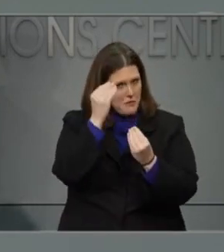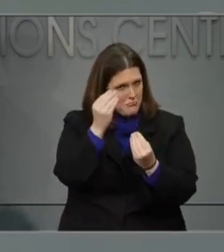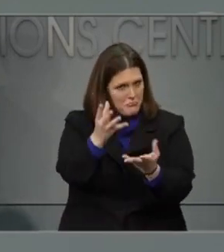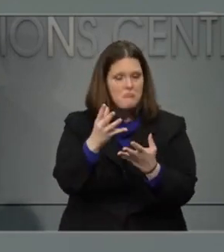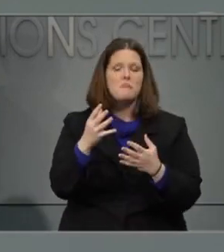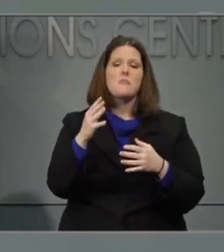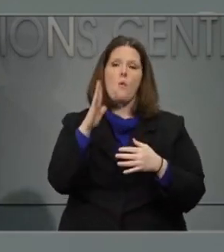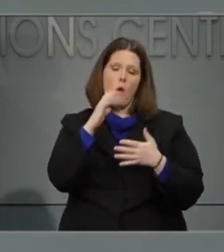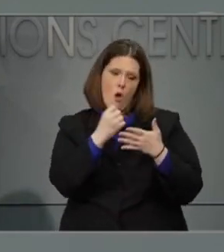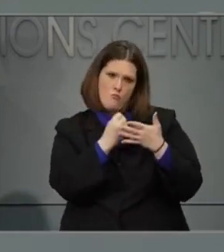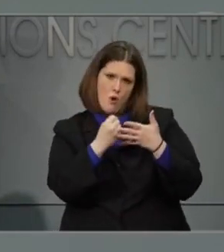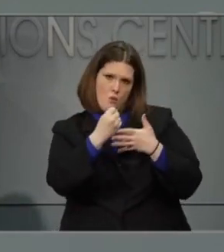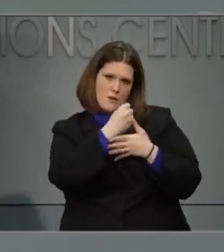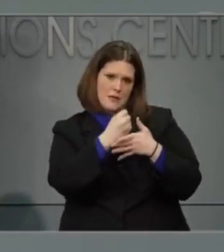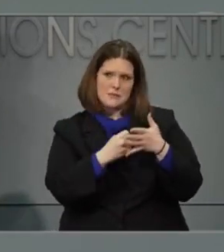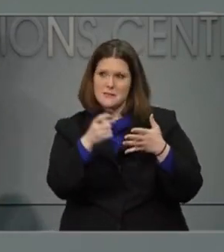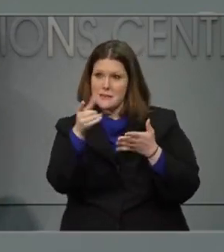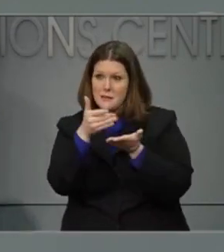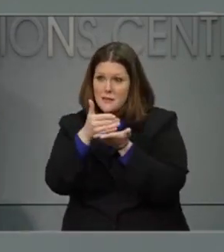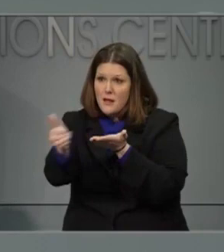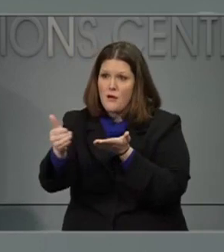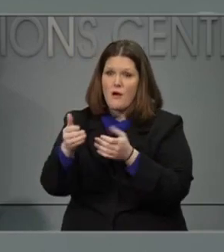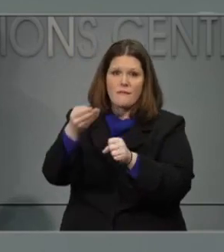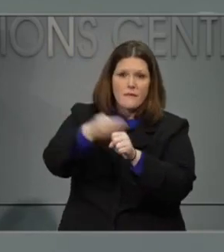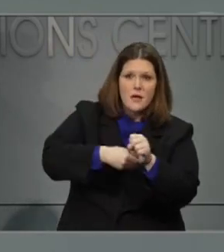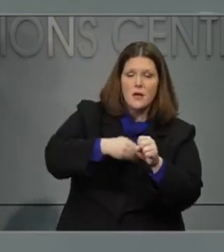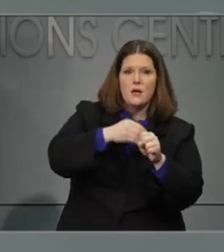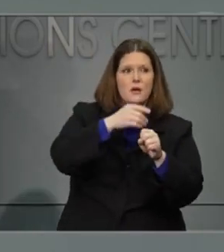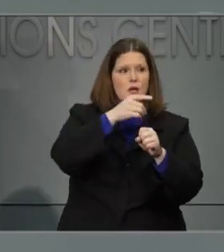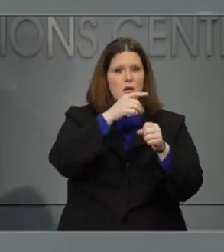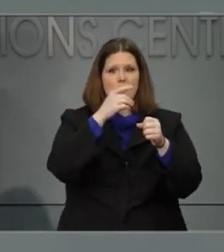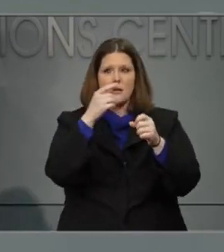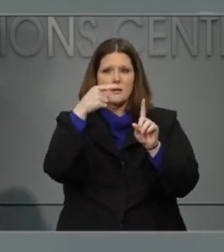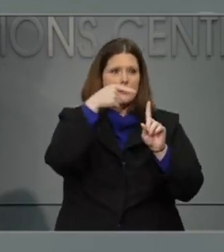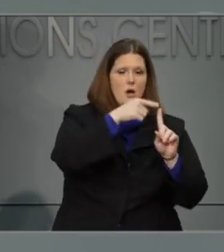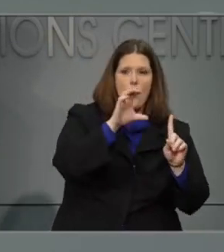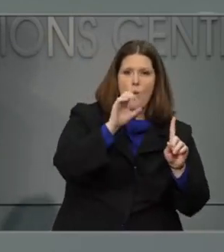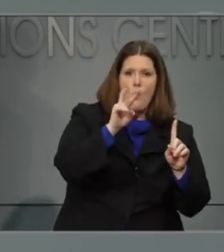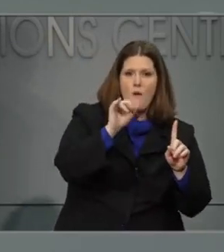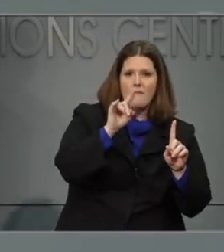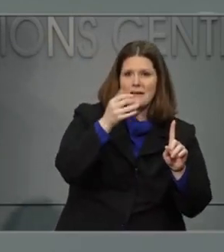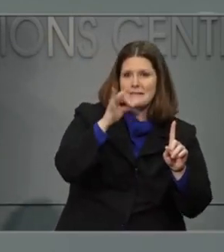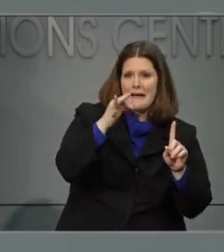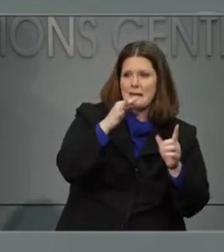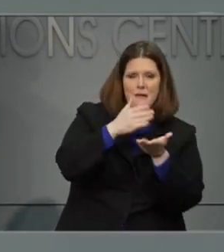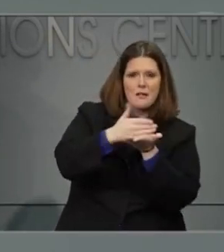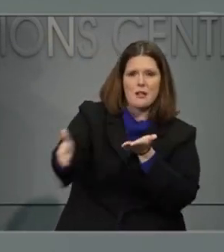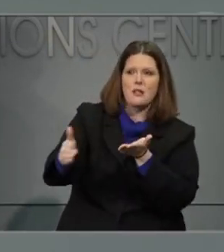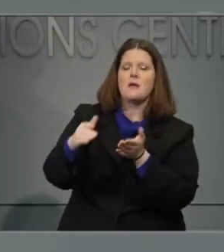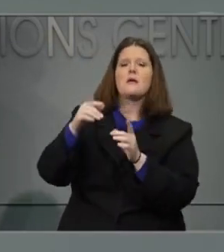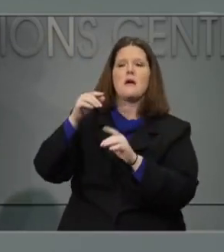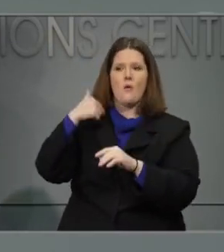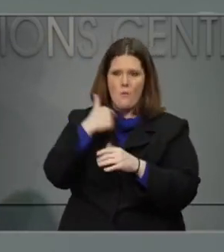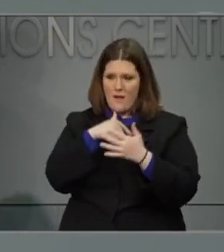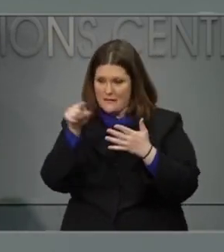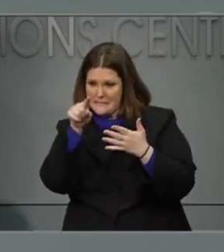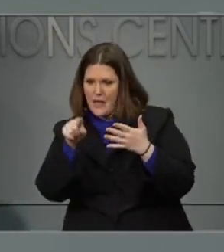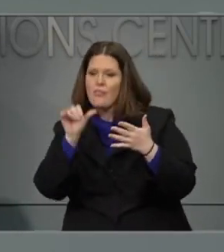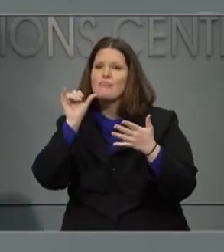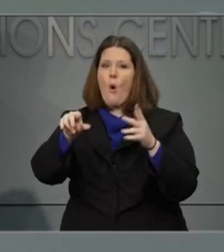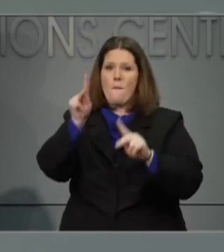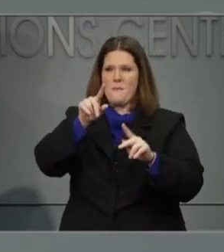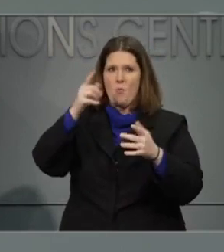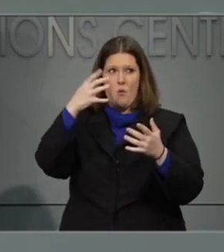have become unemployed because of COVID-19 and do have experience working in the field with communities. So